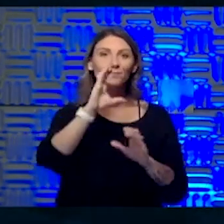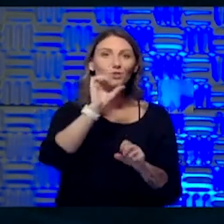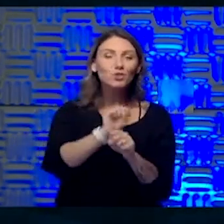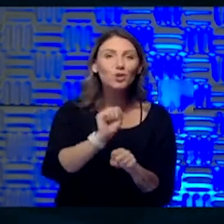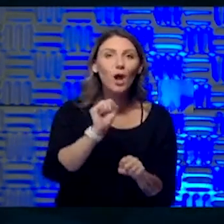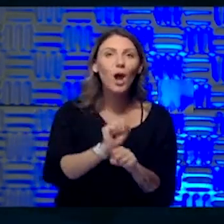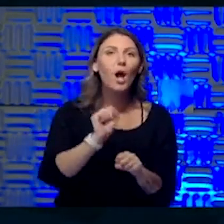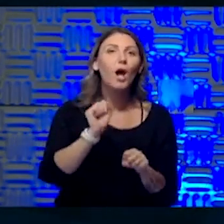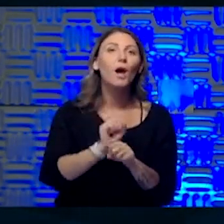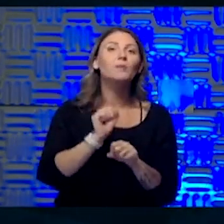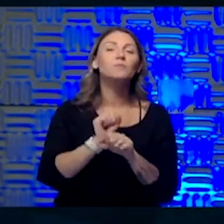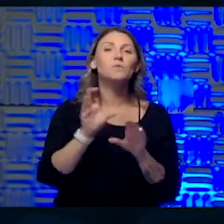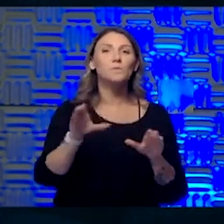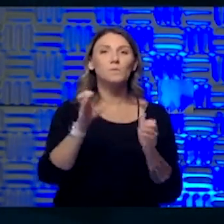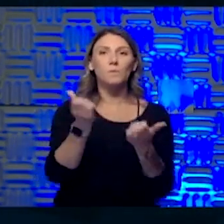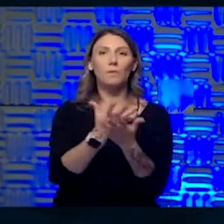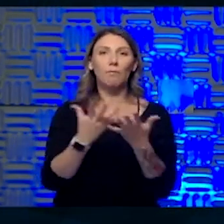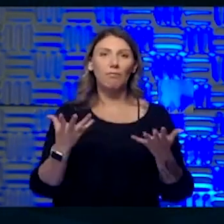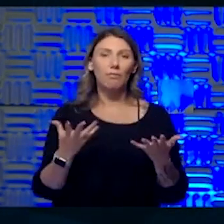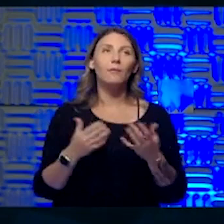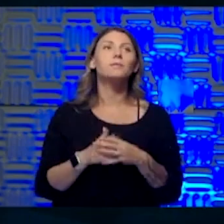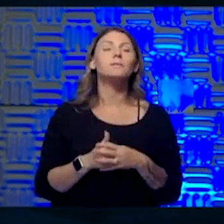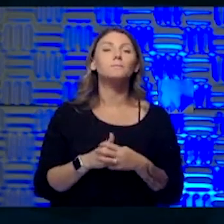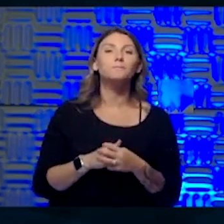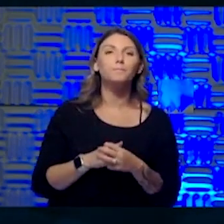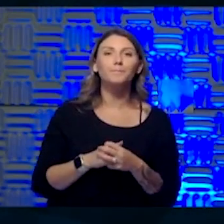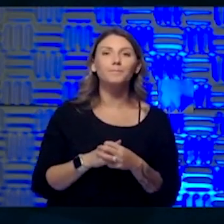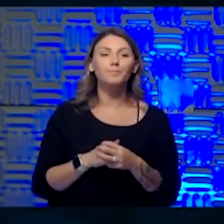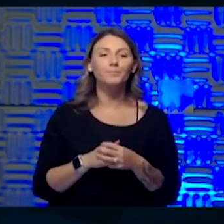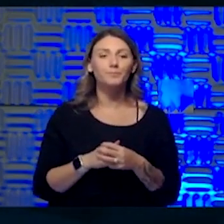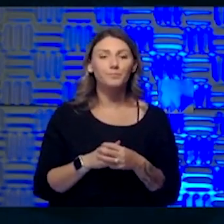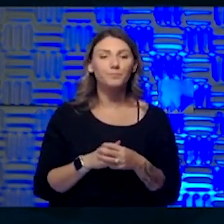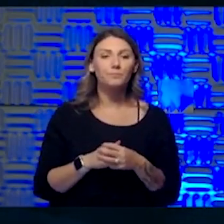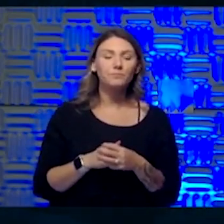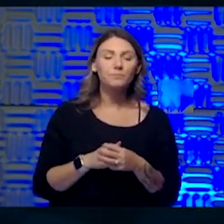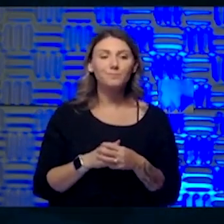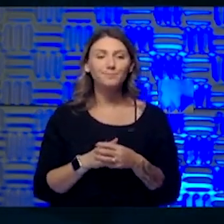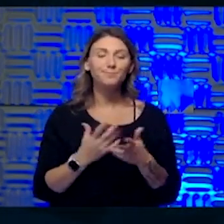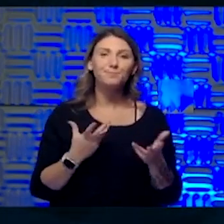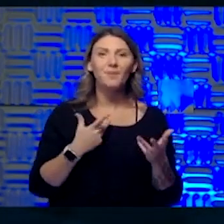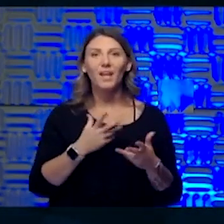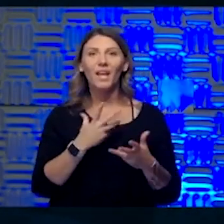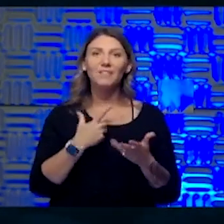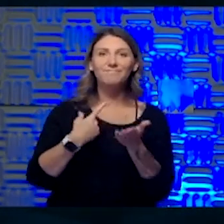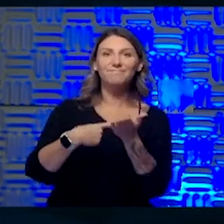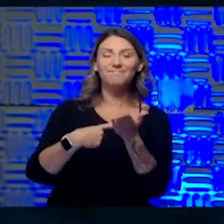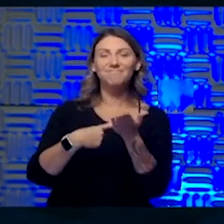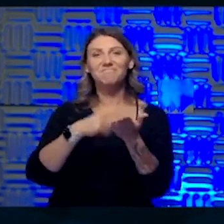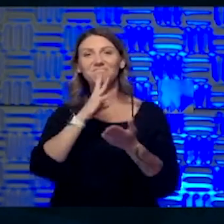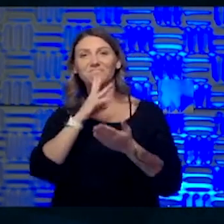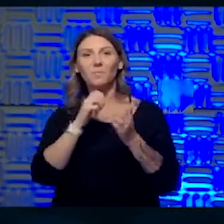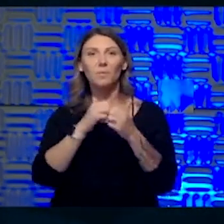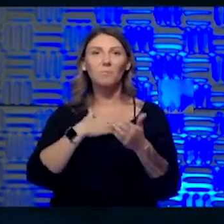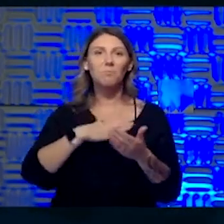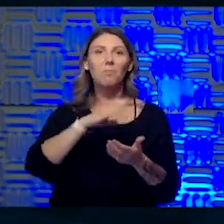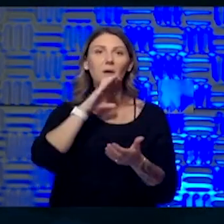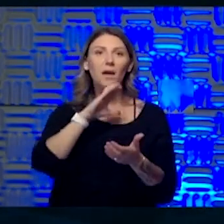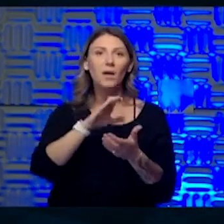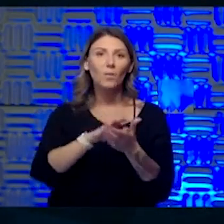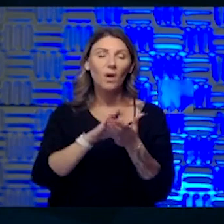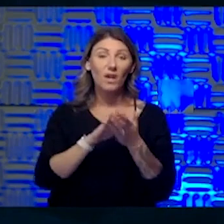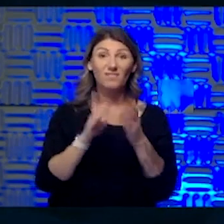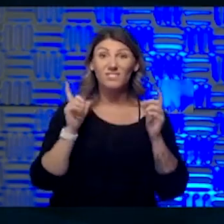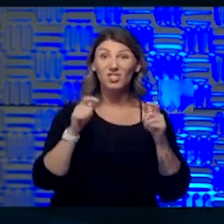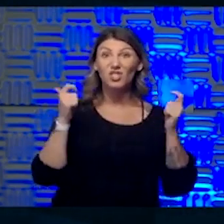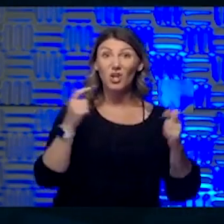they're doing things. And it's almost, uh, that that's, I mean, I've talked to my wife about it, uh, Cindy, you know, that's our biggest risk